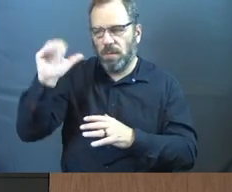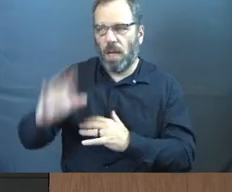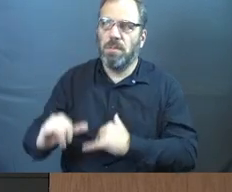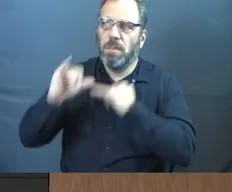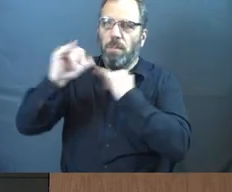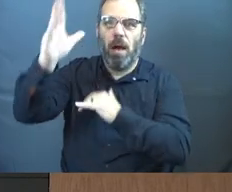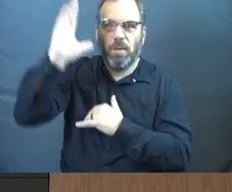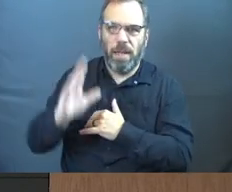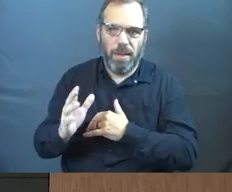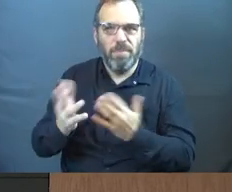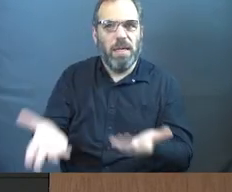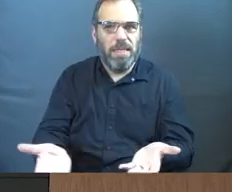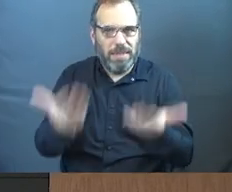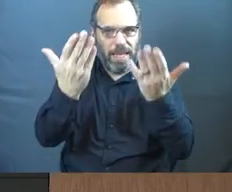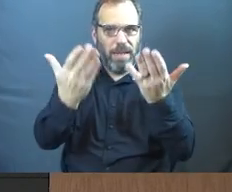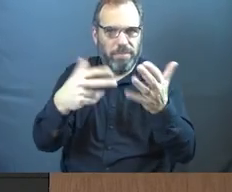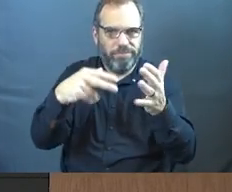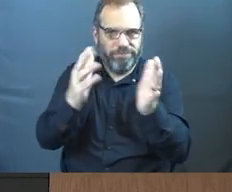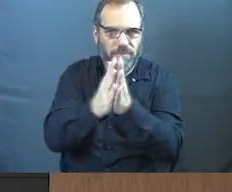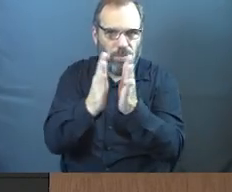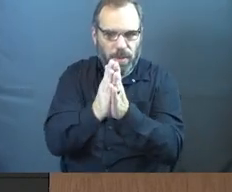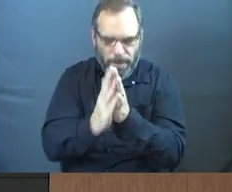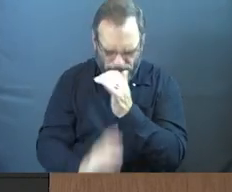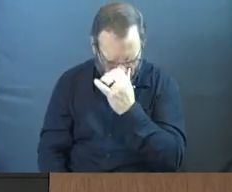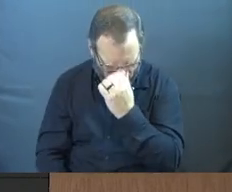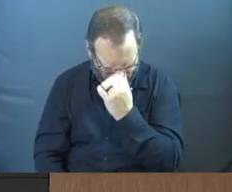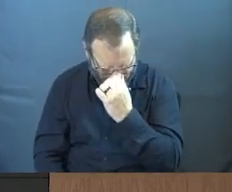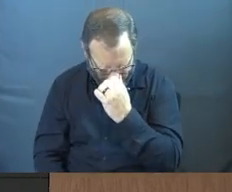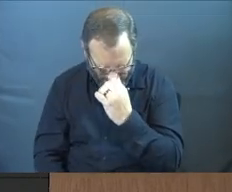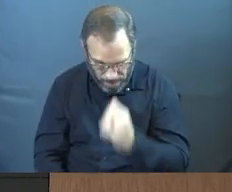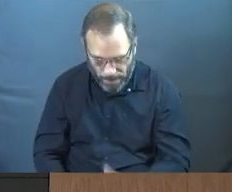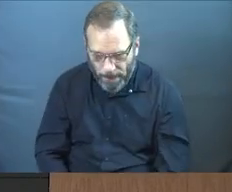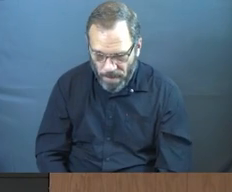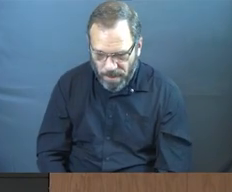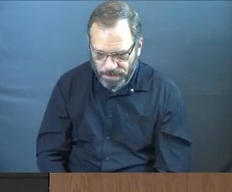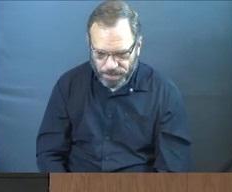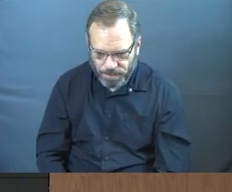guys stand? Let's pray. Let's Let's pray.